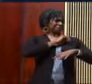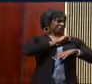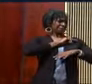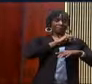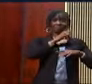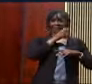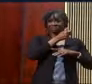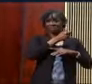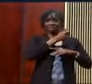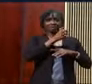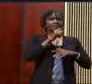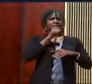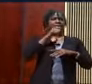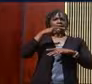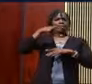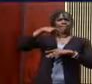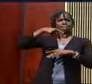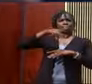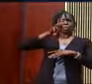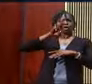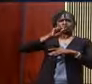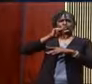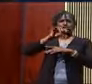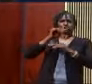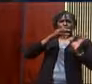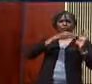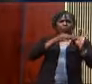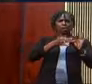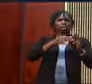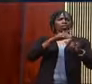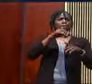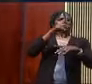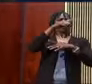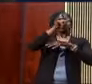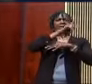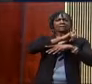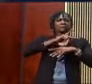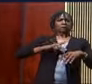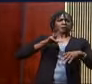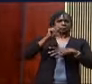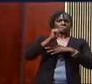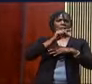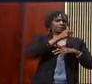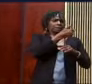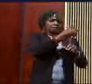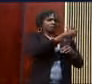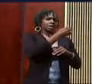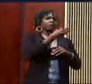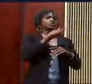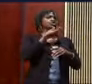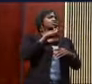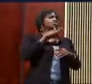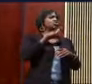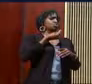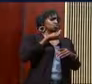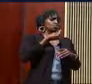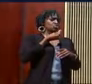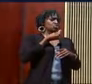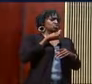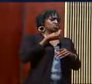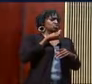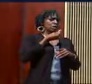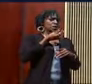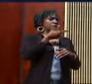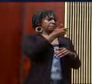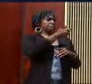is not a Persian. No, Nehemiah is a Jew and yet somehow he has risen to great